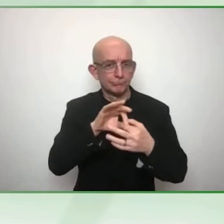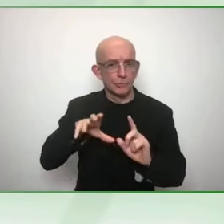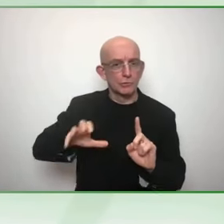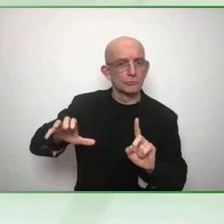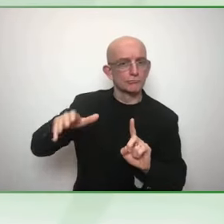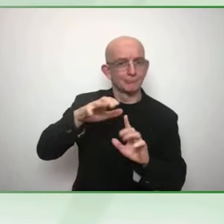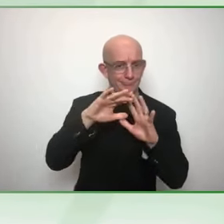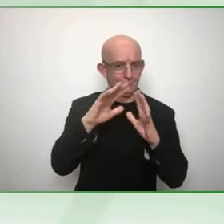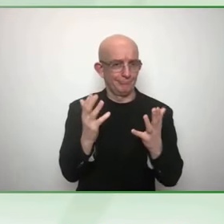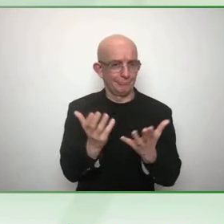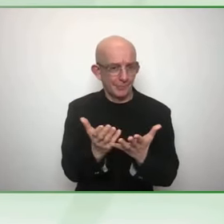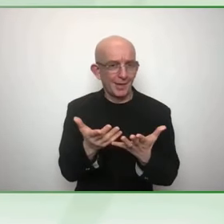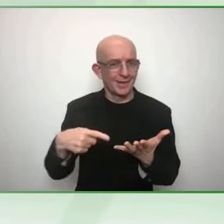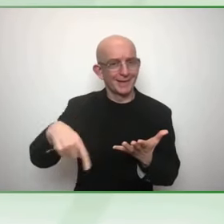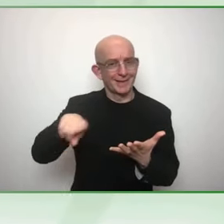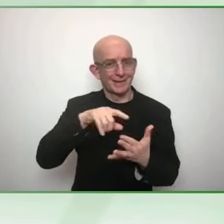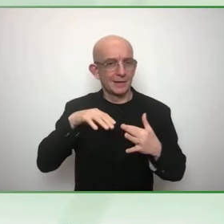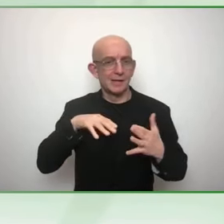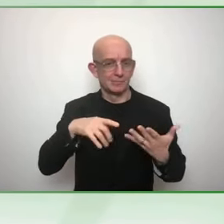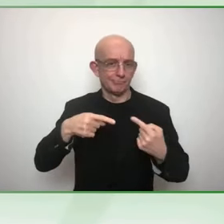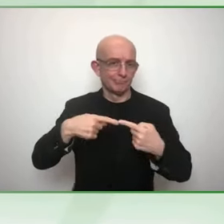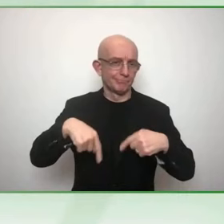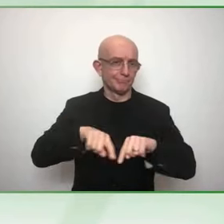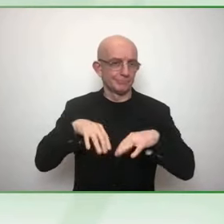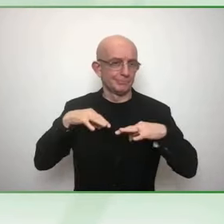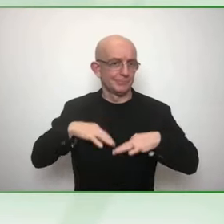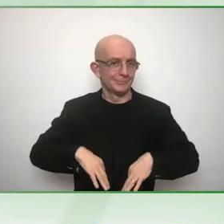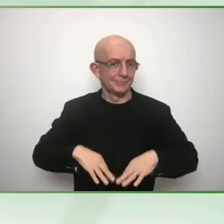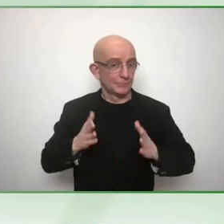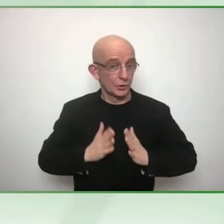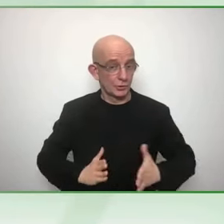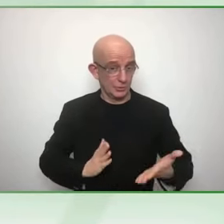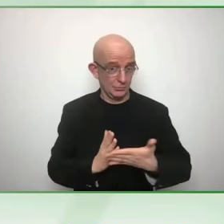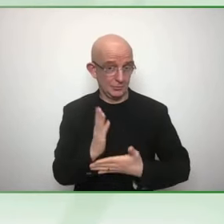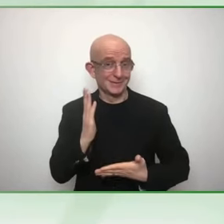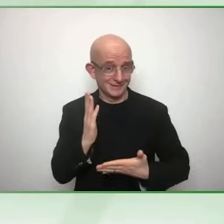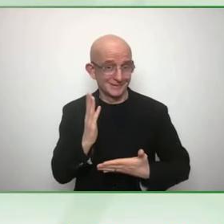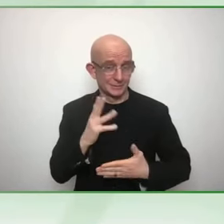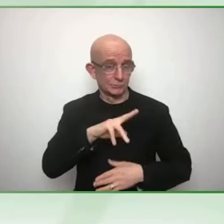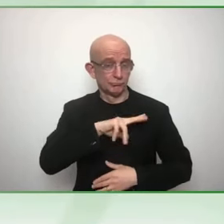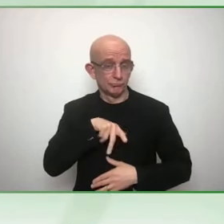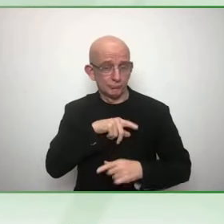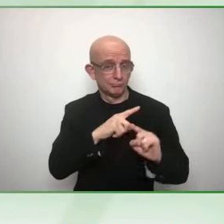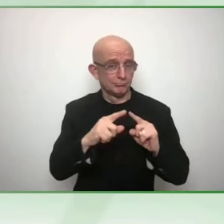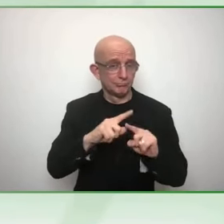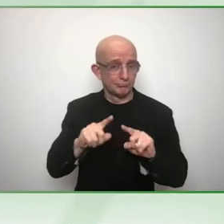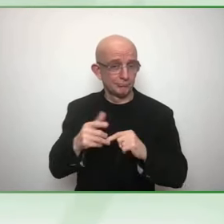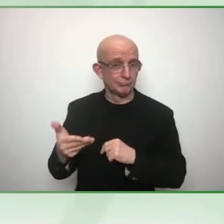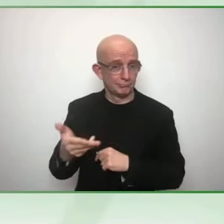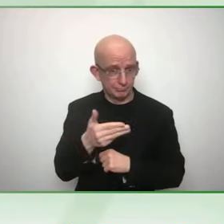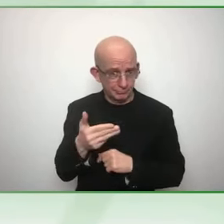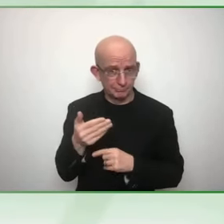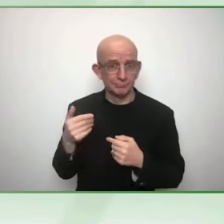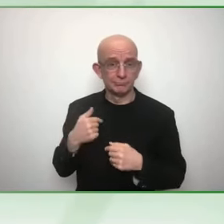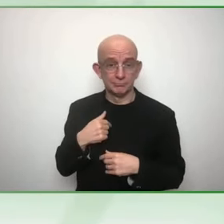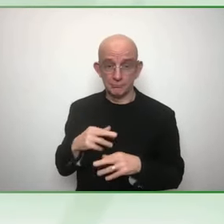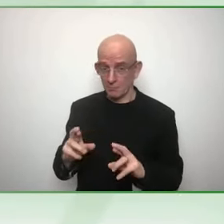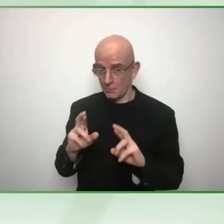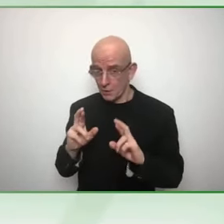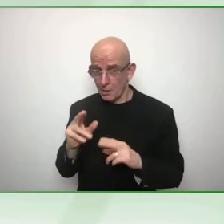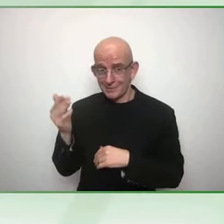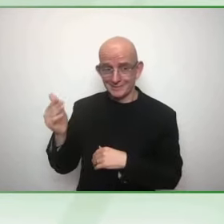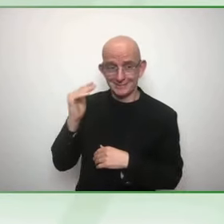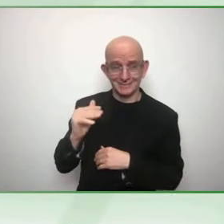She's been a disability advocate at the United Nations Economic and Social Commission for Asia and the Pacific